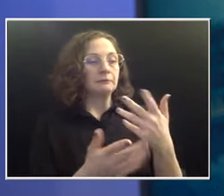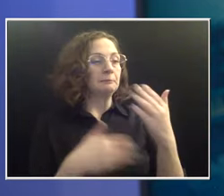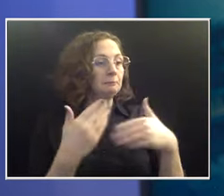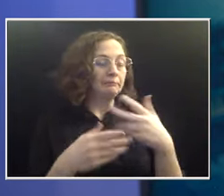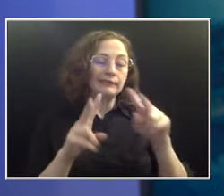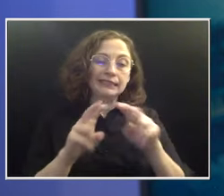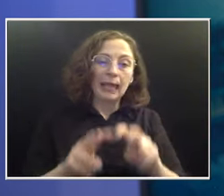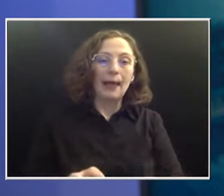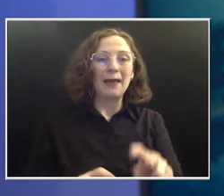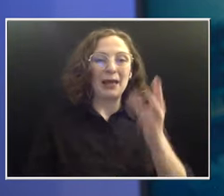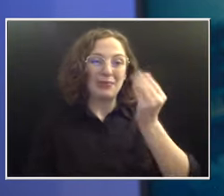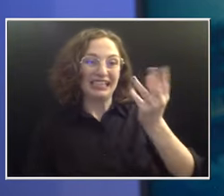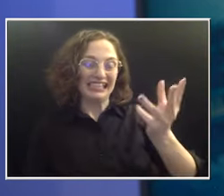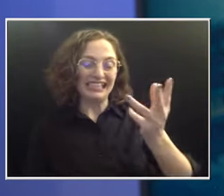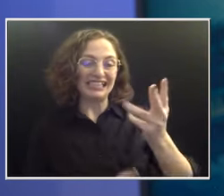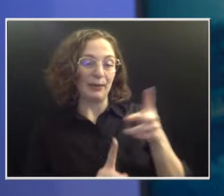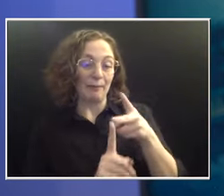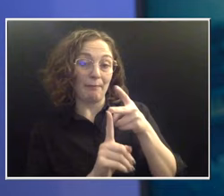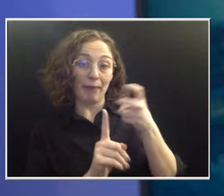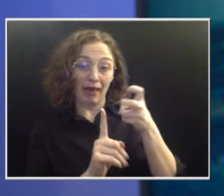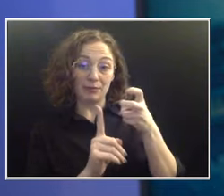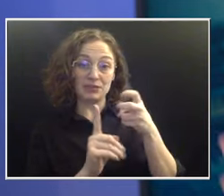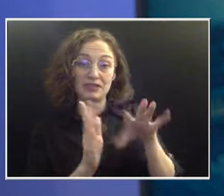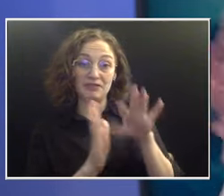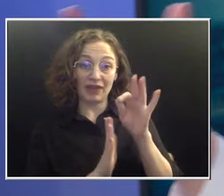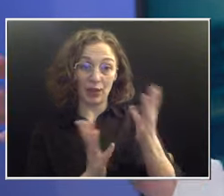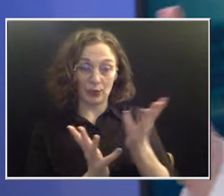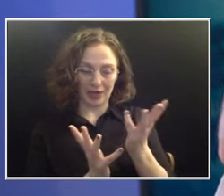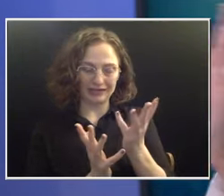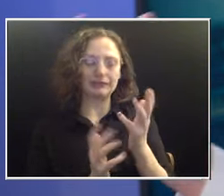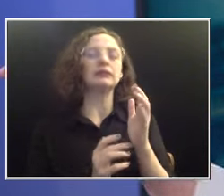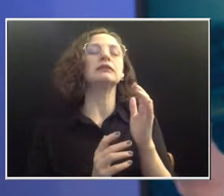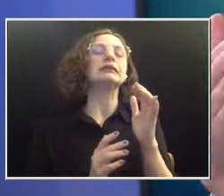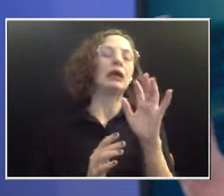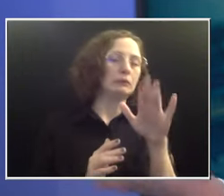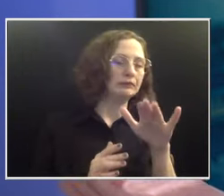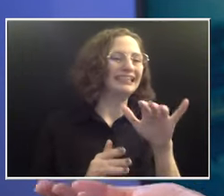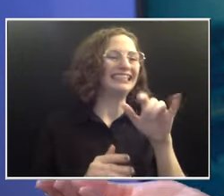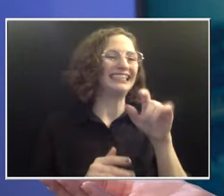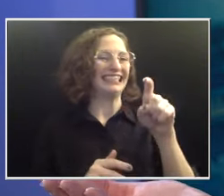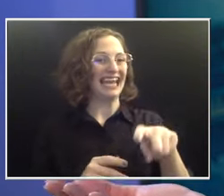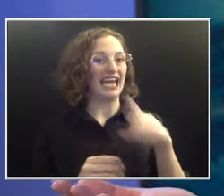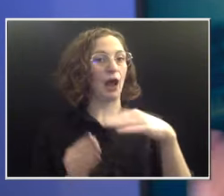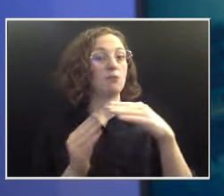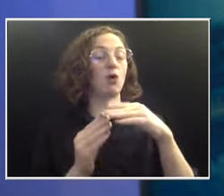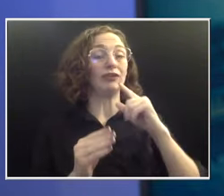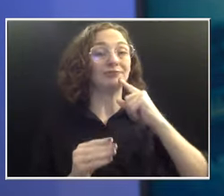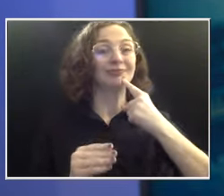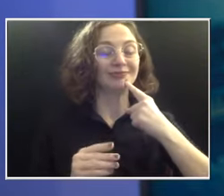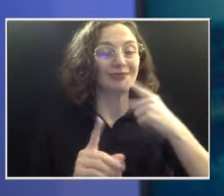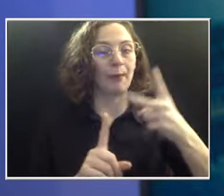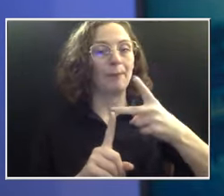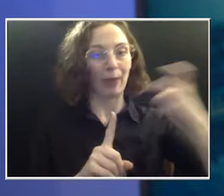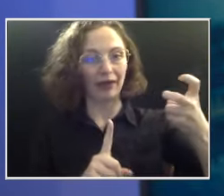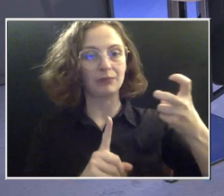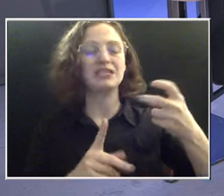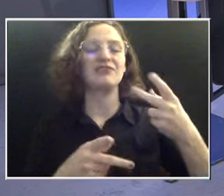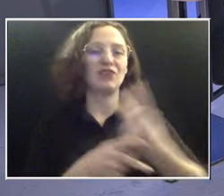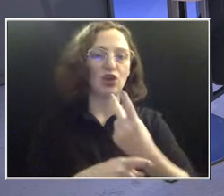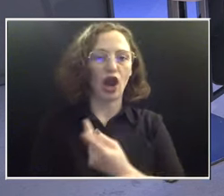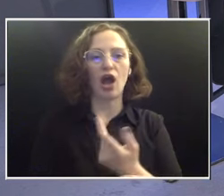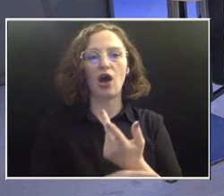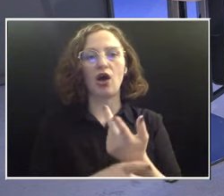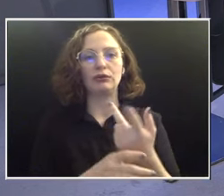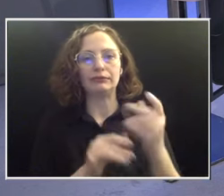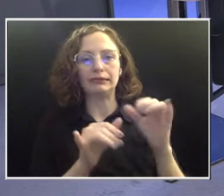bigger biopsy so we can see the size of the cancer because that's going to dictate what type of treatments we can talk about. We'll get to that in one